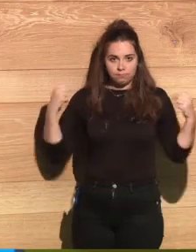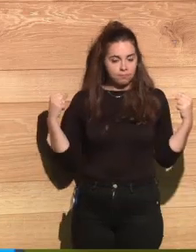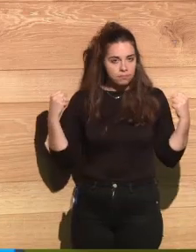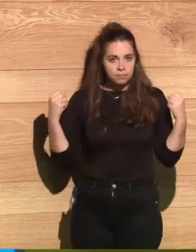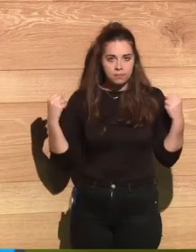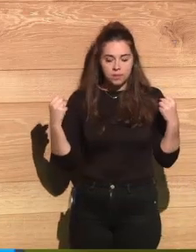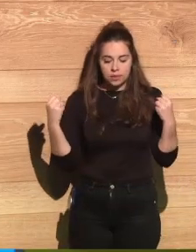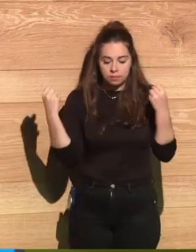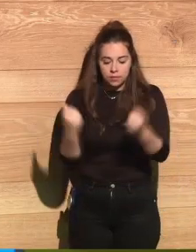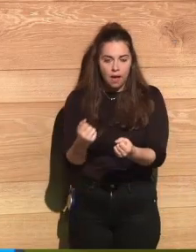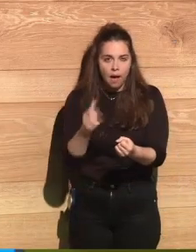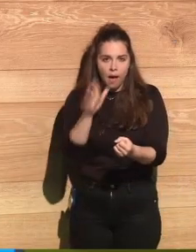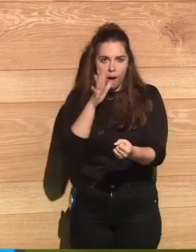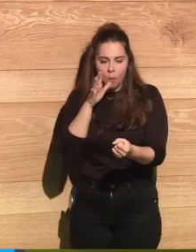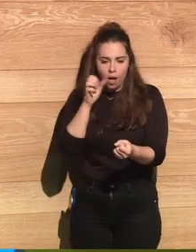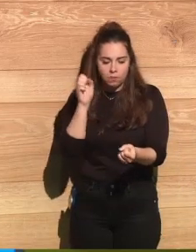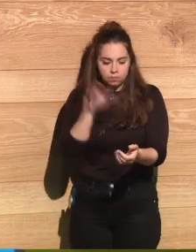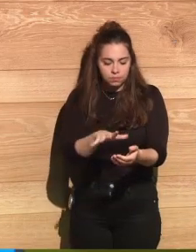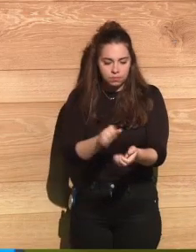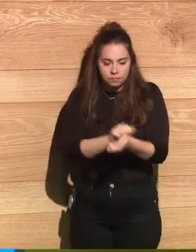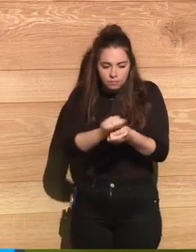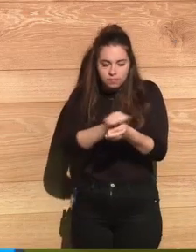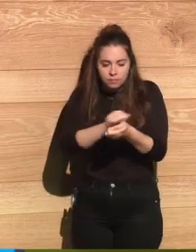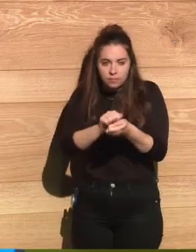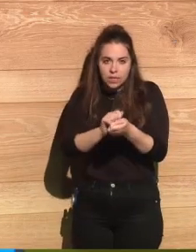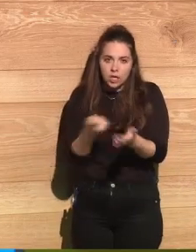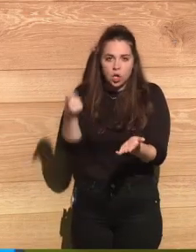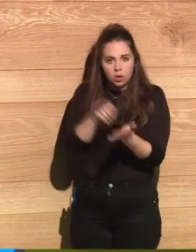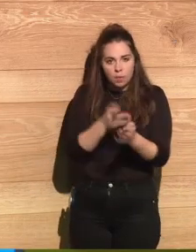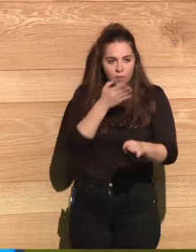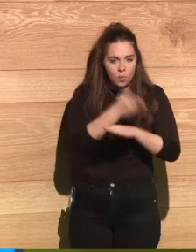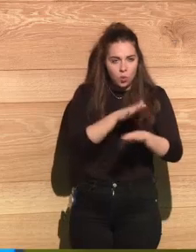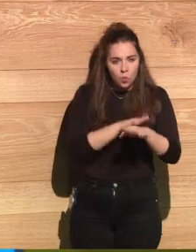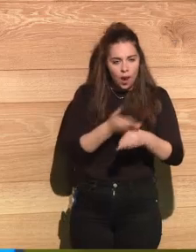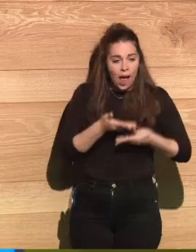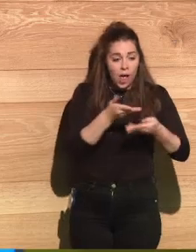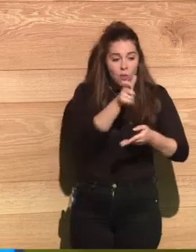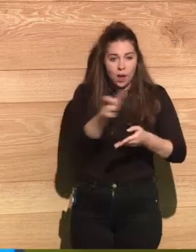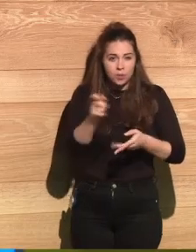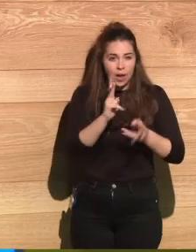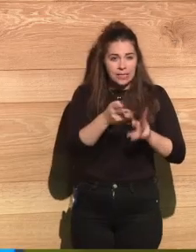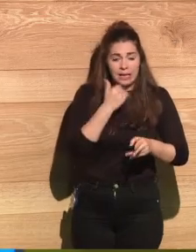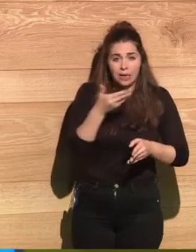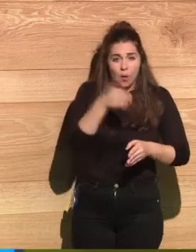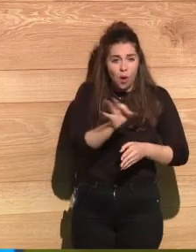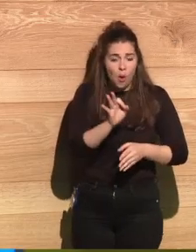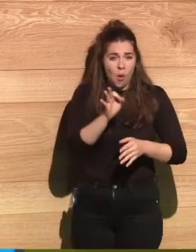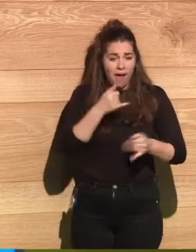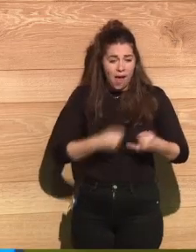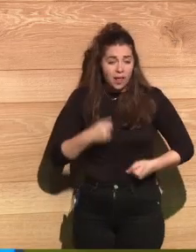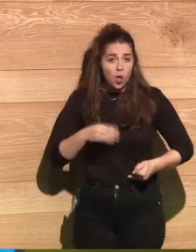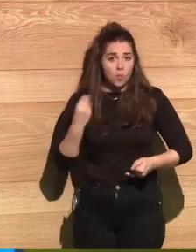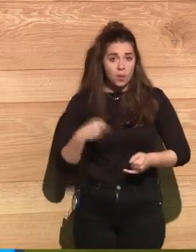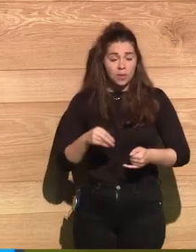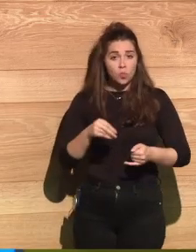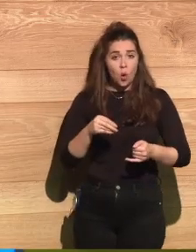dashed back to the dying people and put the wet cloth over the mouth of the injured